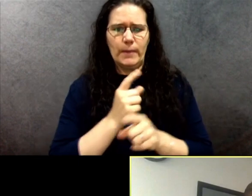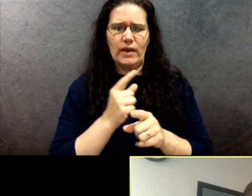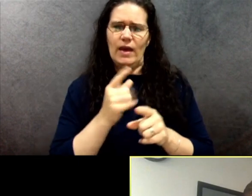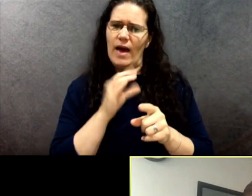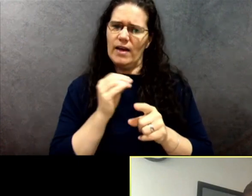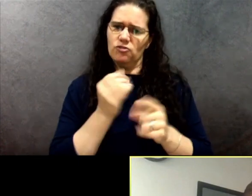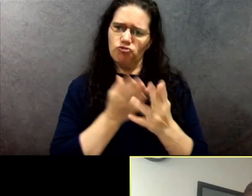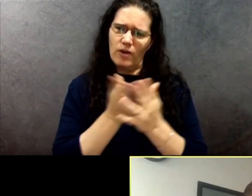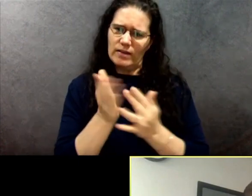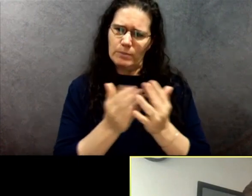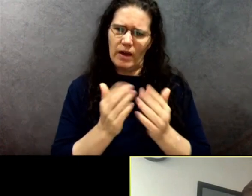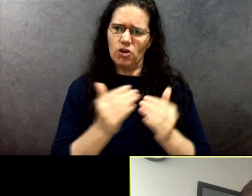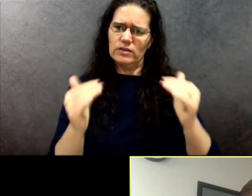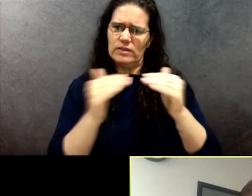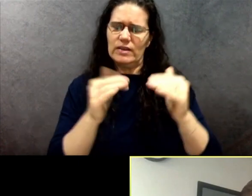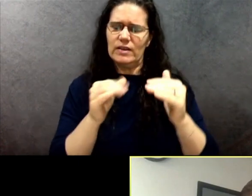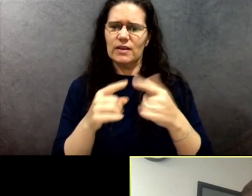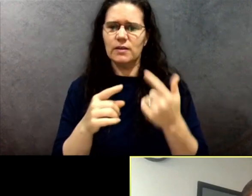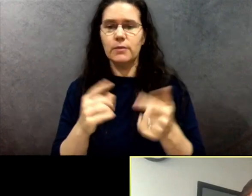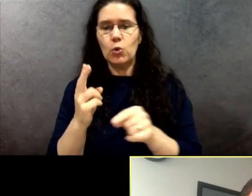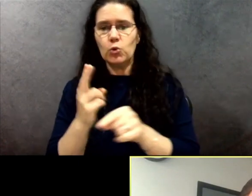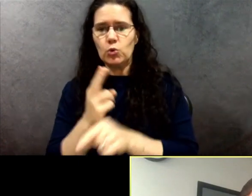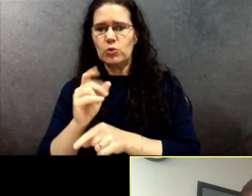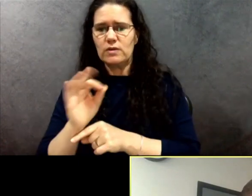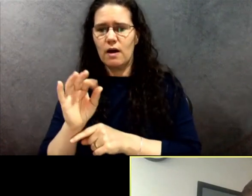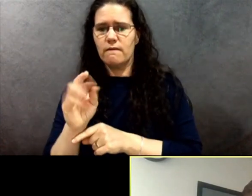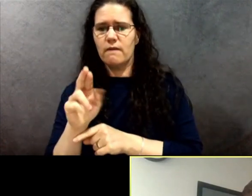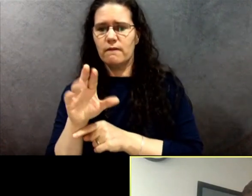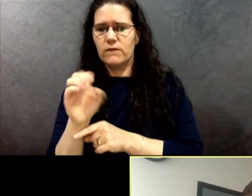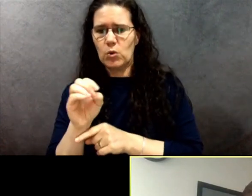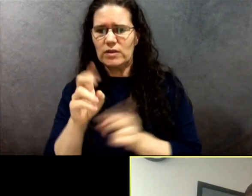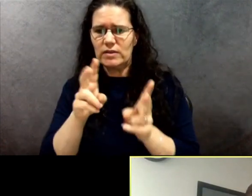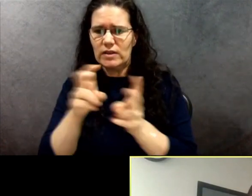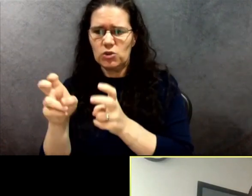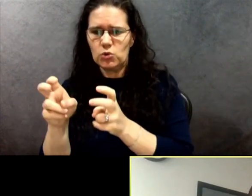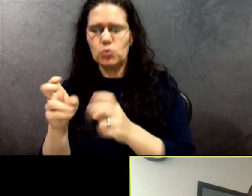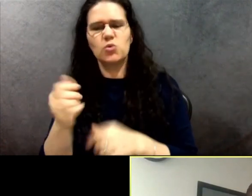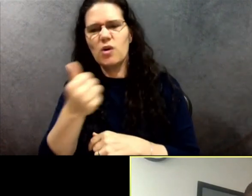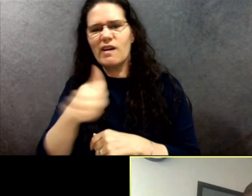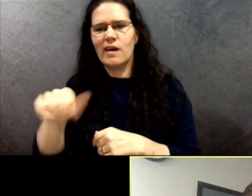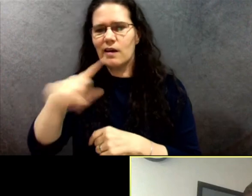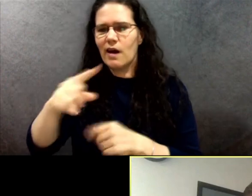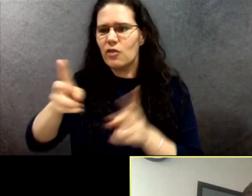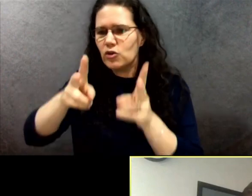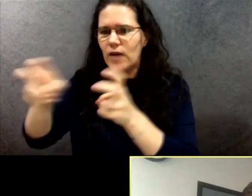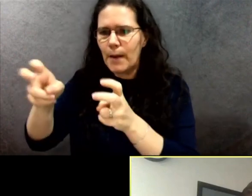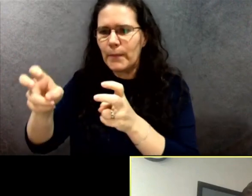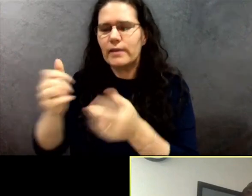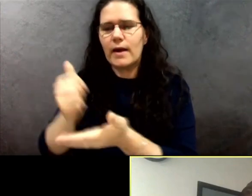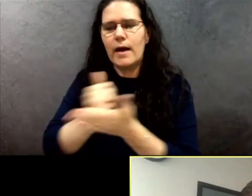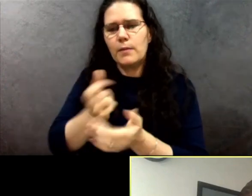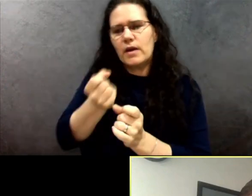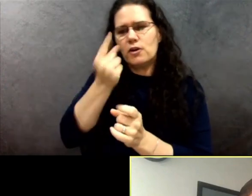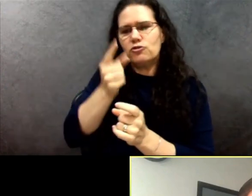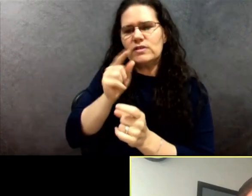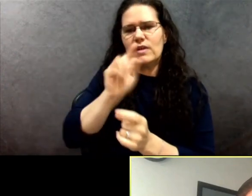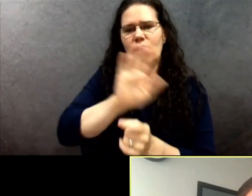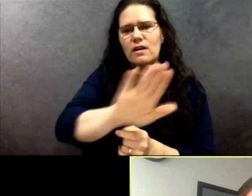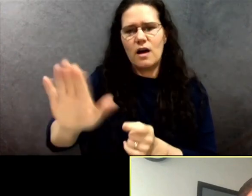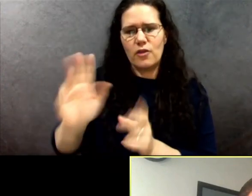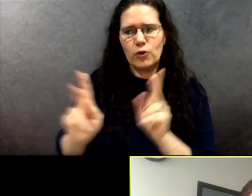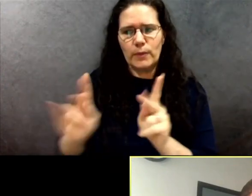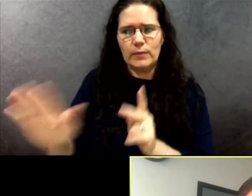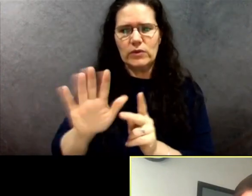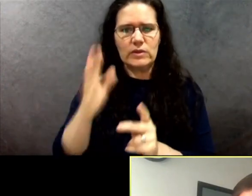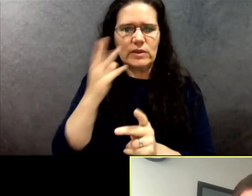or any other topic that would give me more insight into other people's lived experiences or gain empathy for those who have had negative interactions